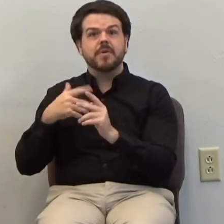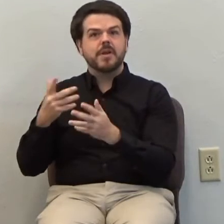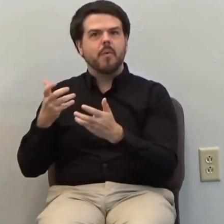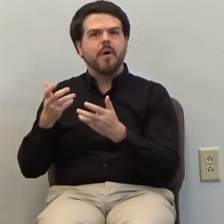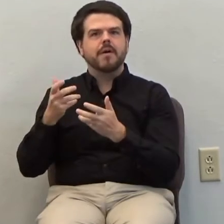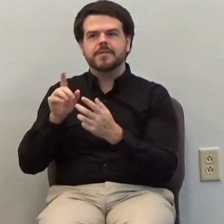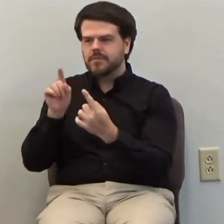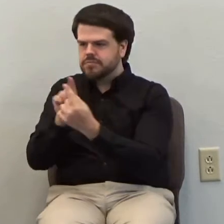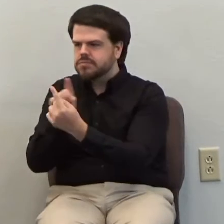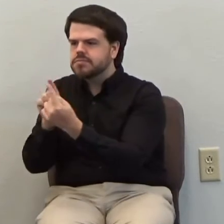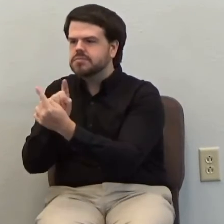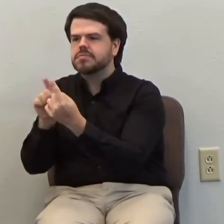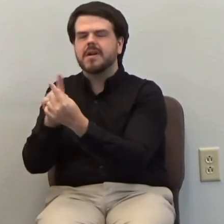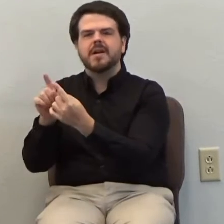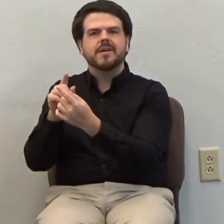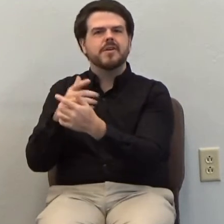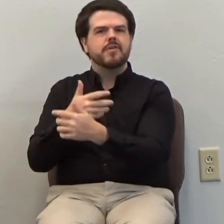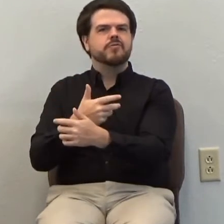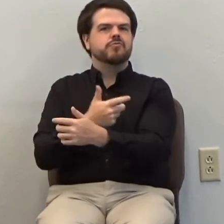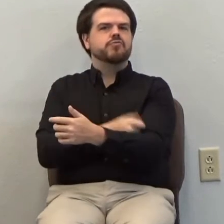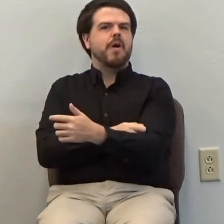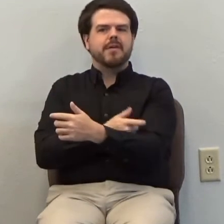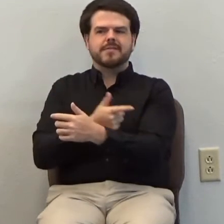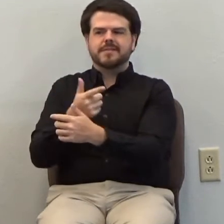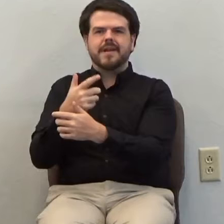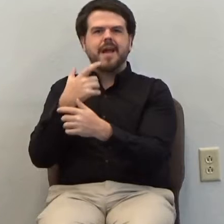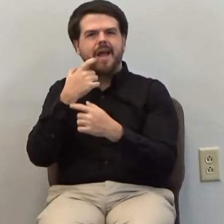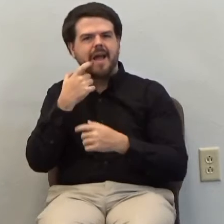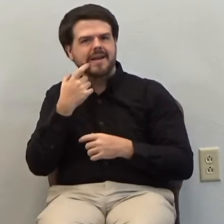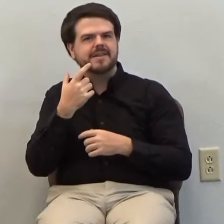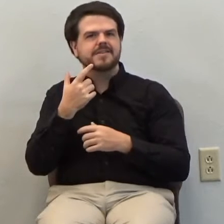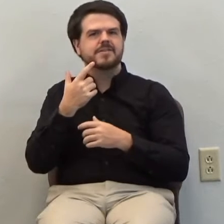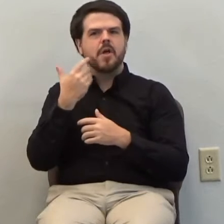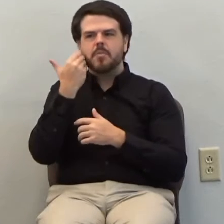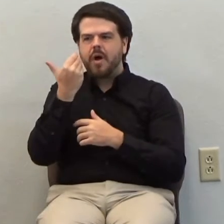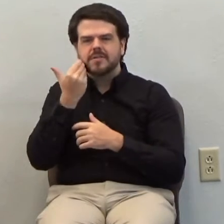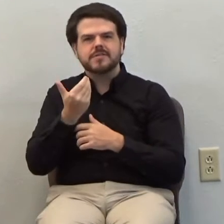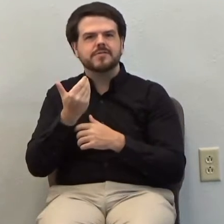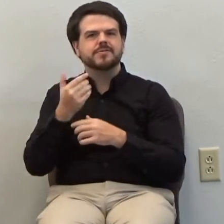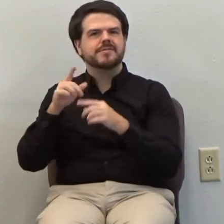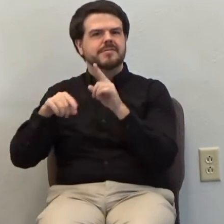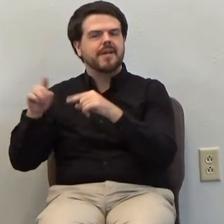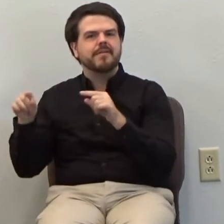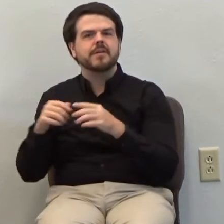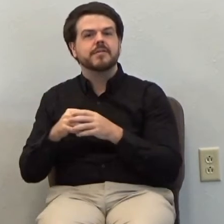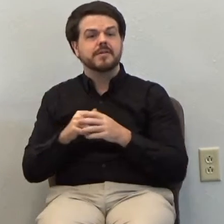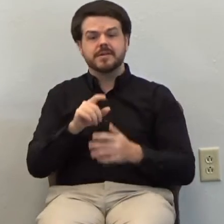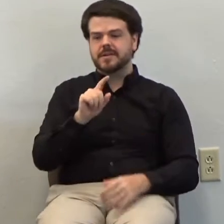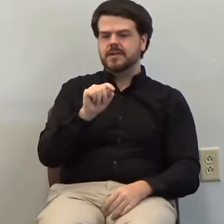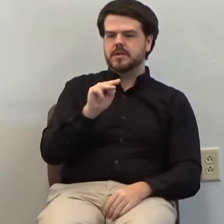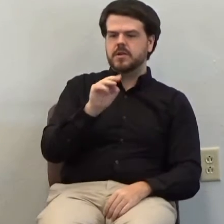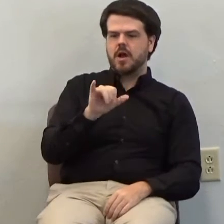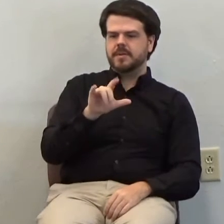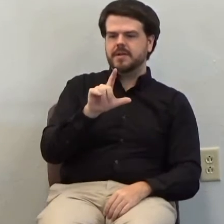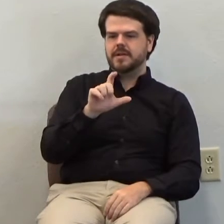drug addicts and the prostitutes and the drunkards. And Tommy Lee Jones, another great actor,